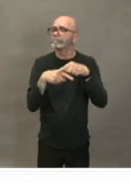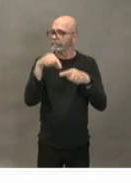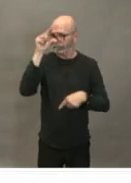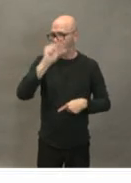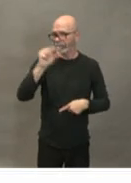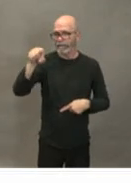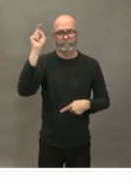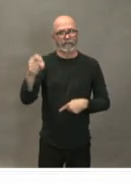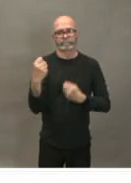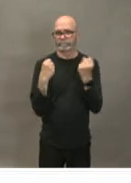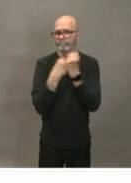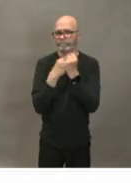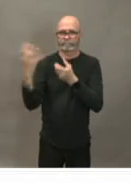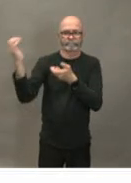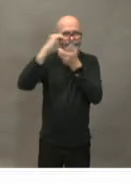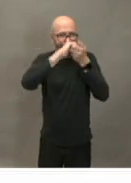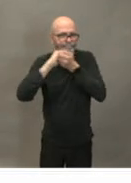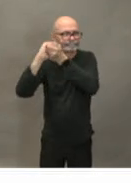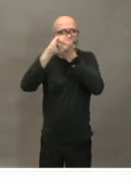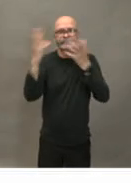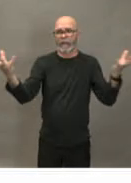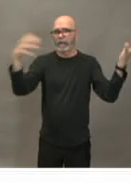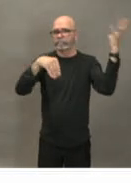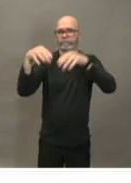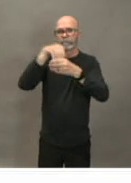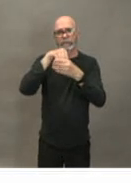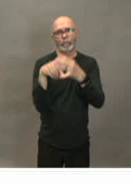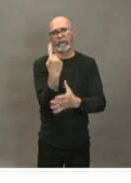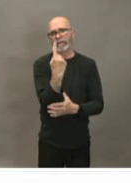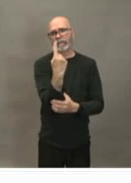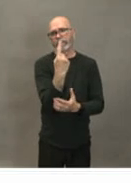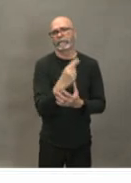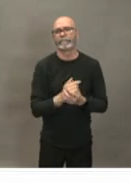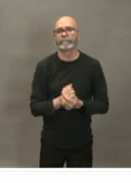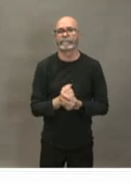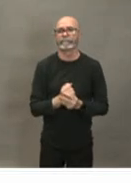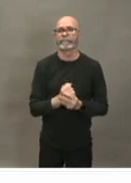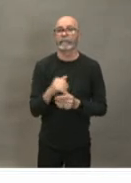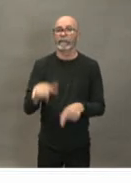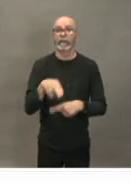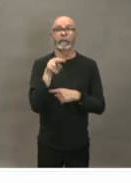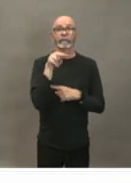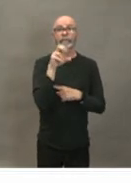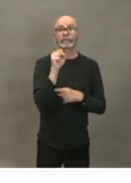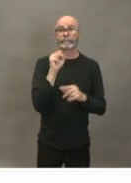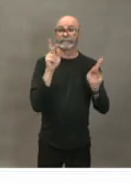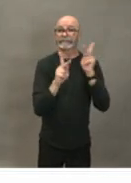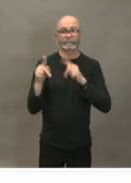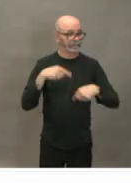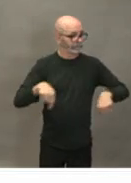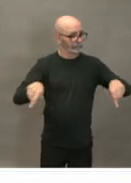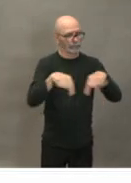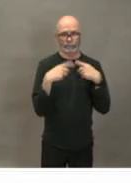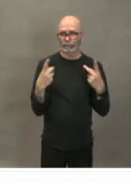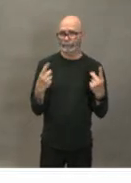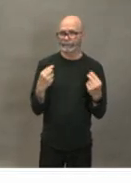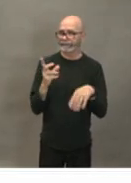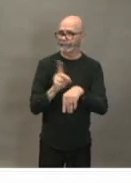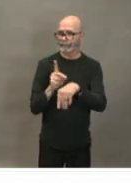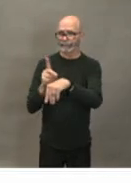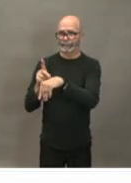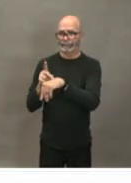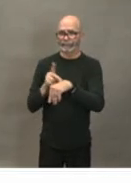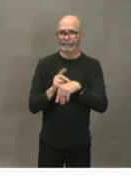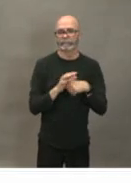this work so what the nova what can nova scotians do about this right now it sounds simple but